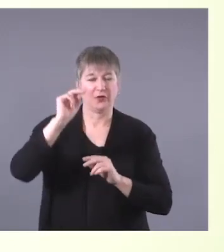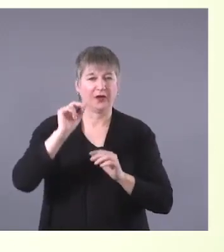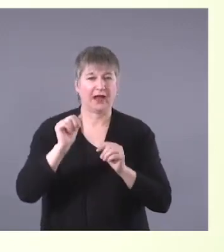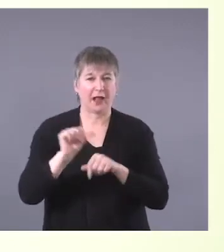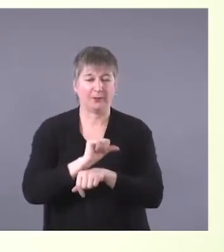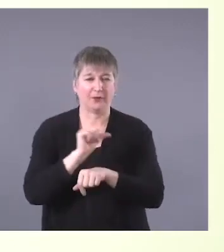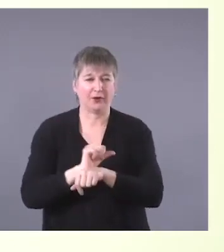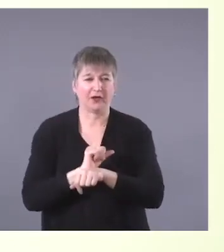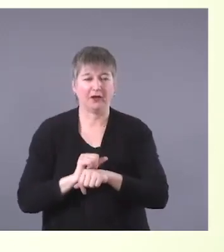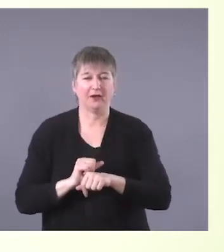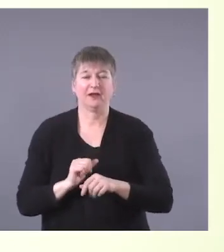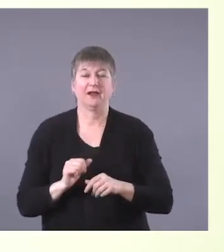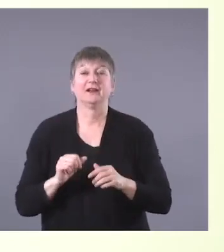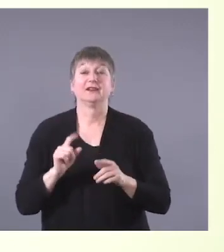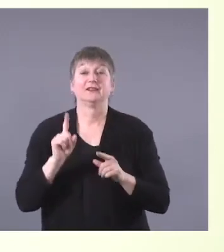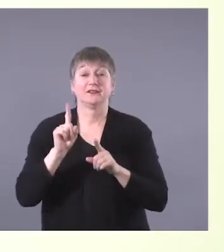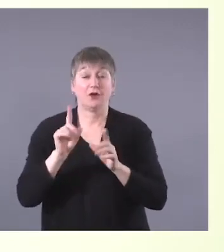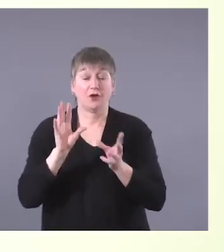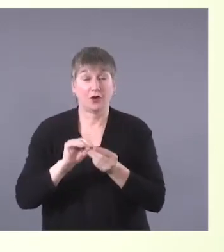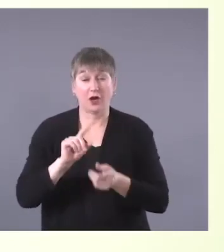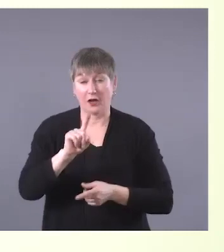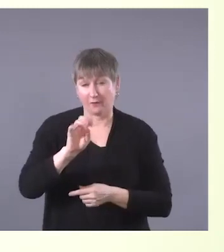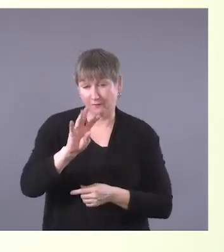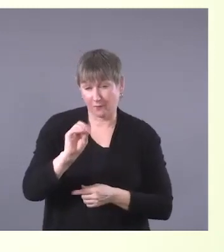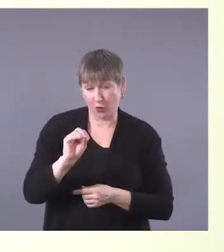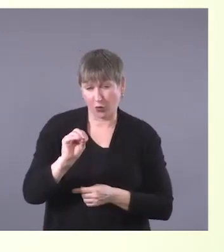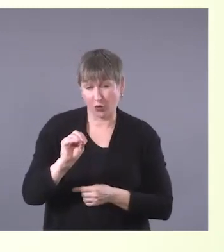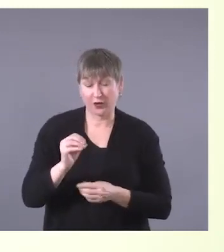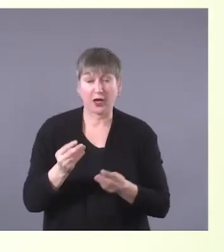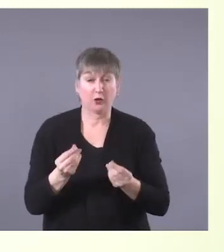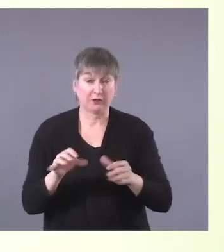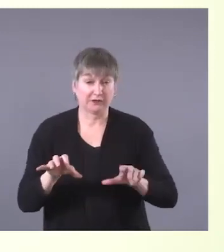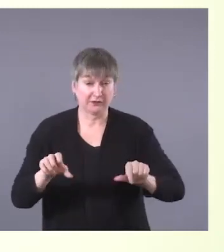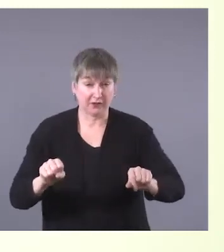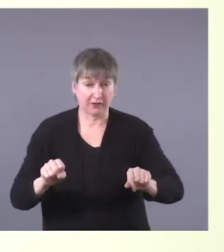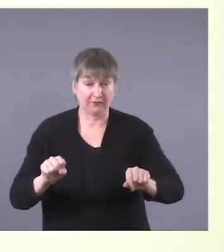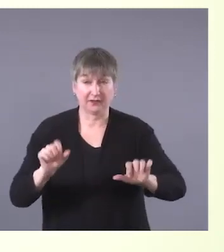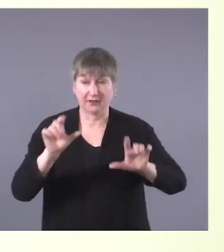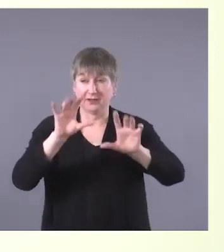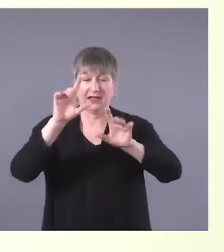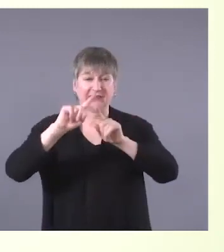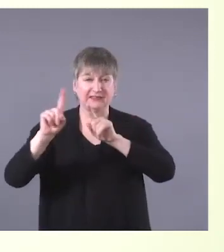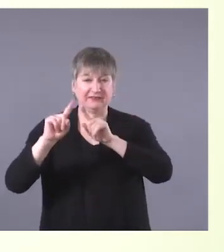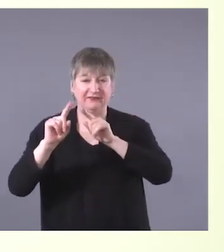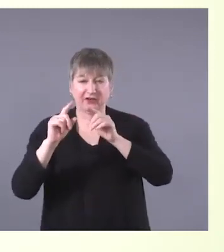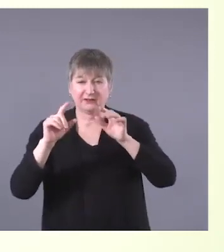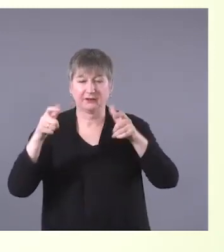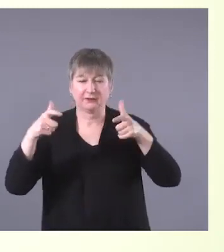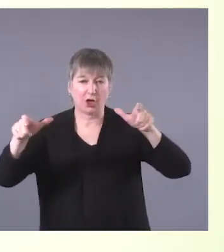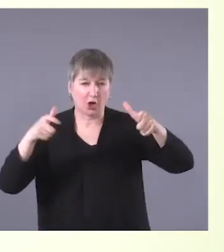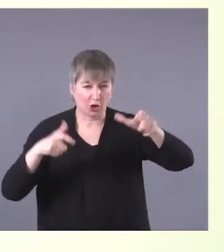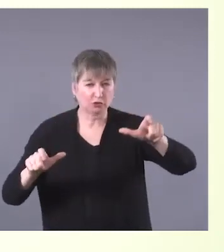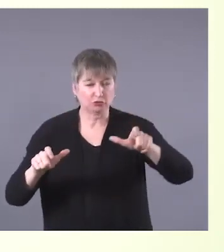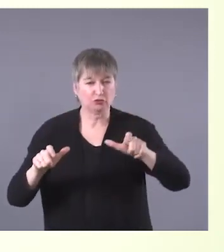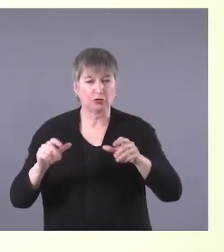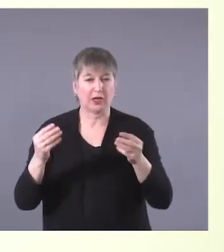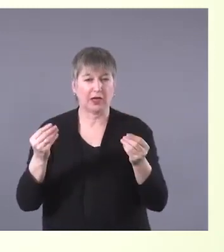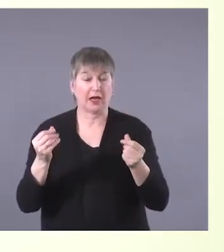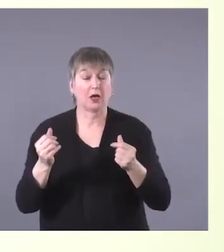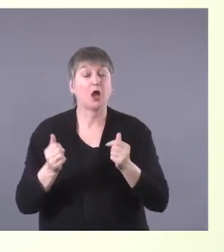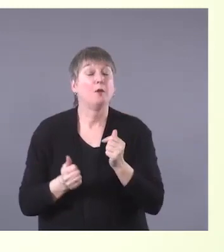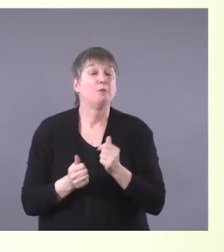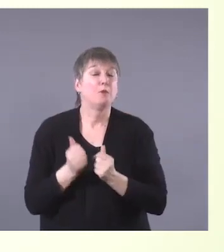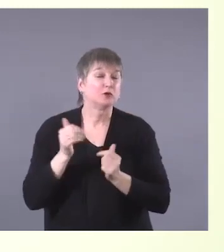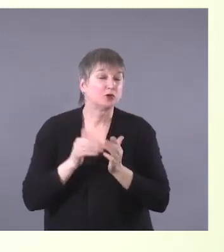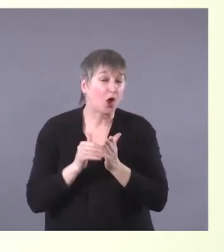140 reserves covering over 800,000 hectares of reserve land. The most commonly spoken First Nations